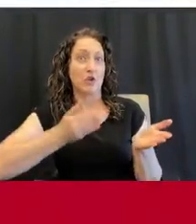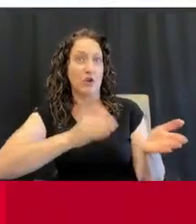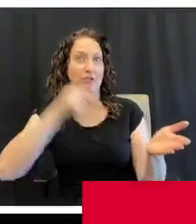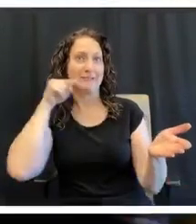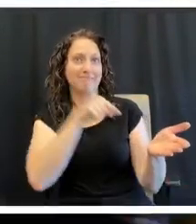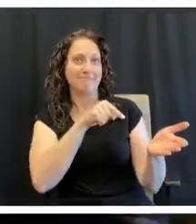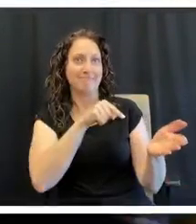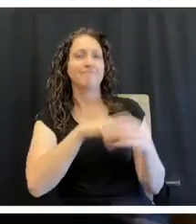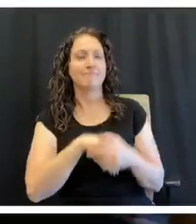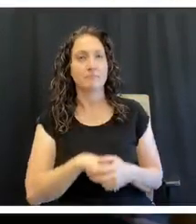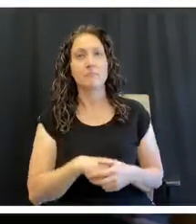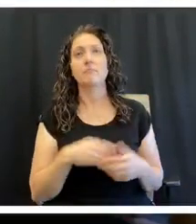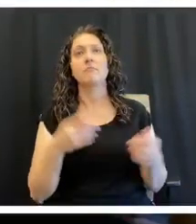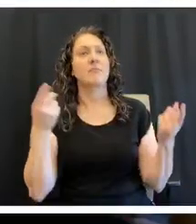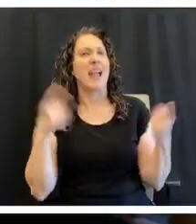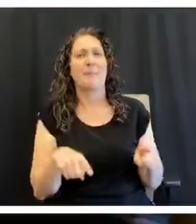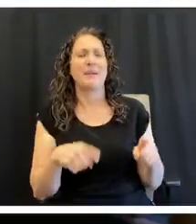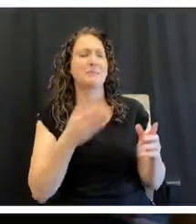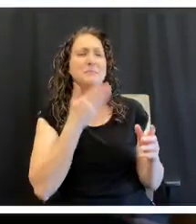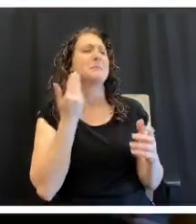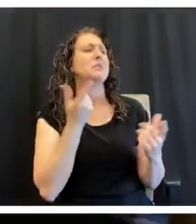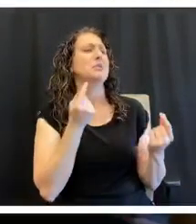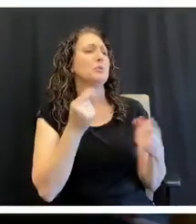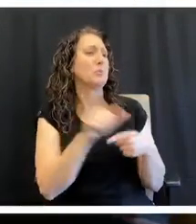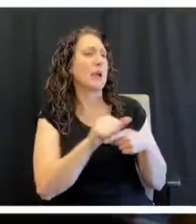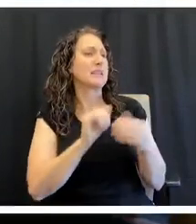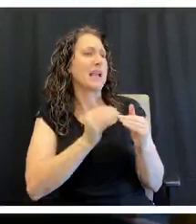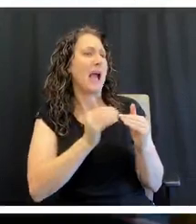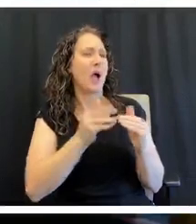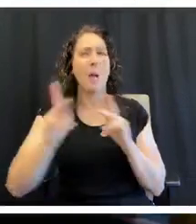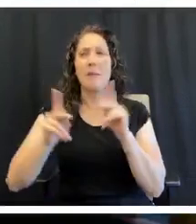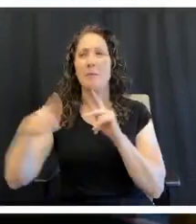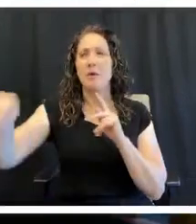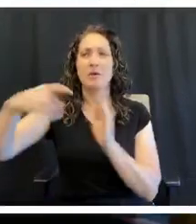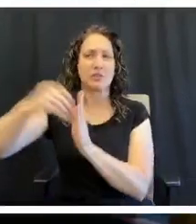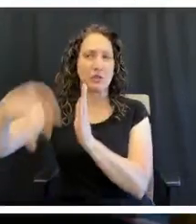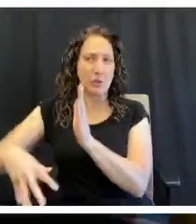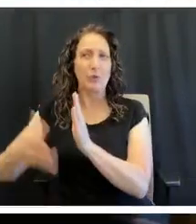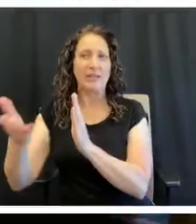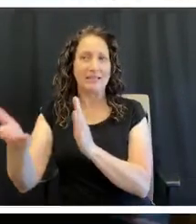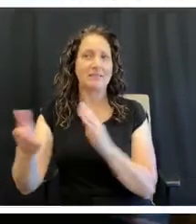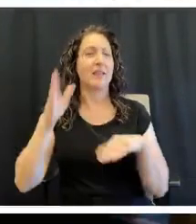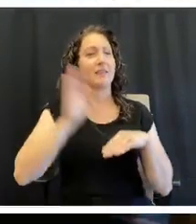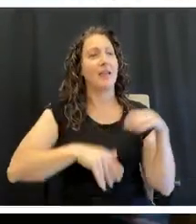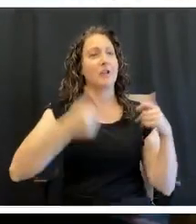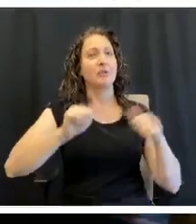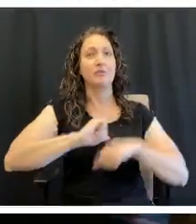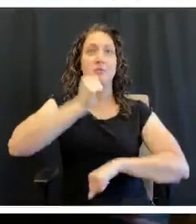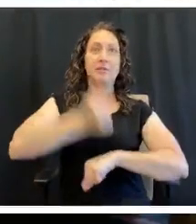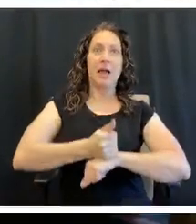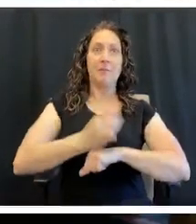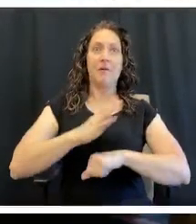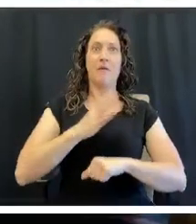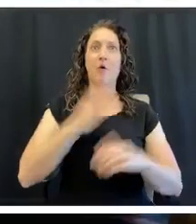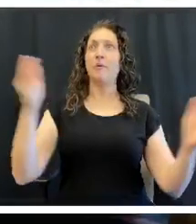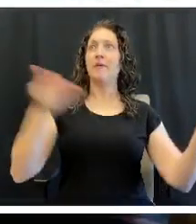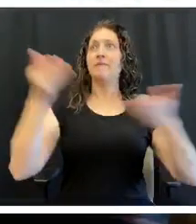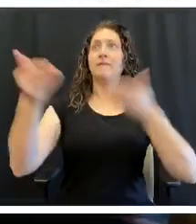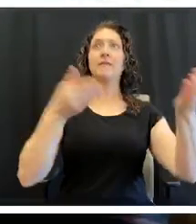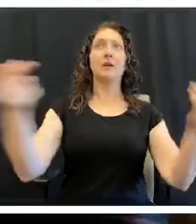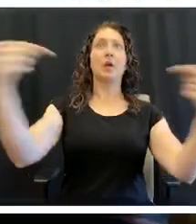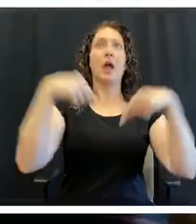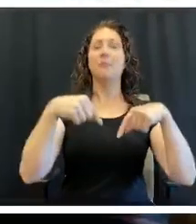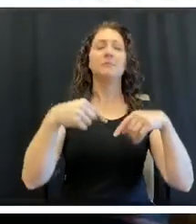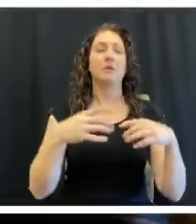And sometimes it's easier to have bodies than it is to create something and go do something else. So we work with other